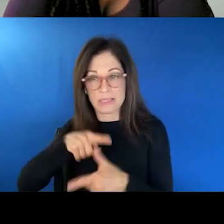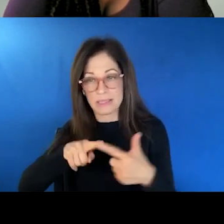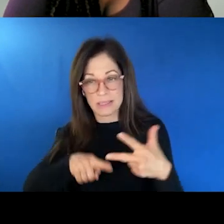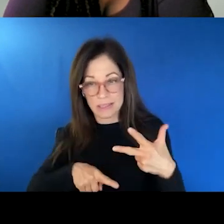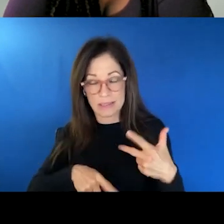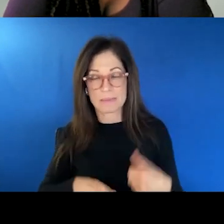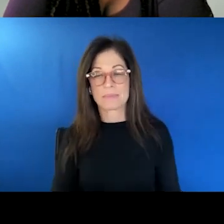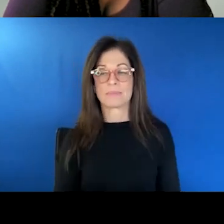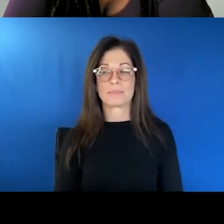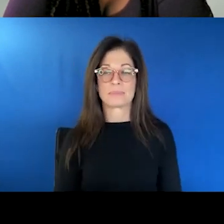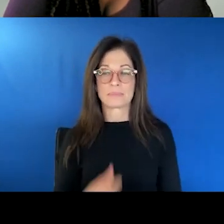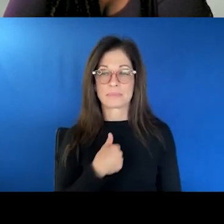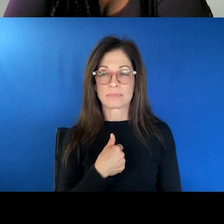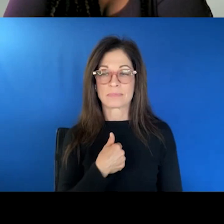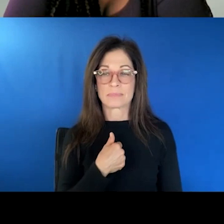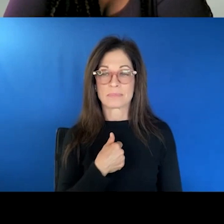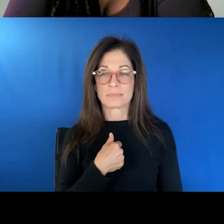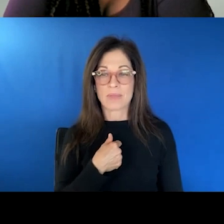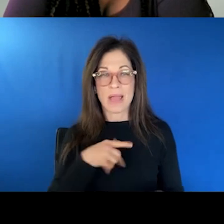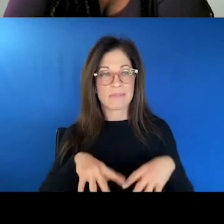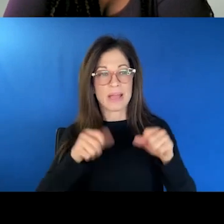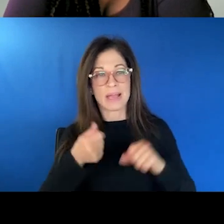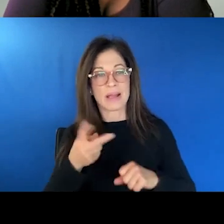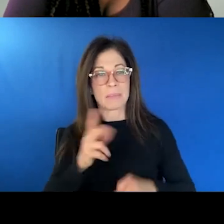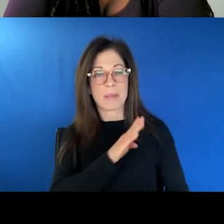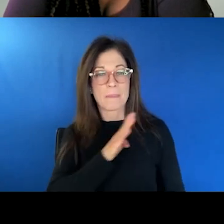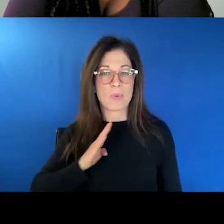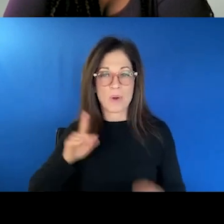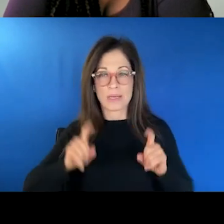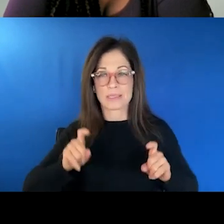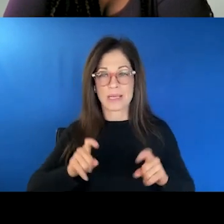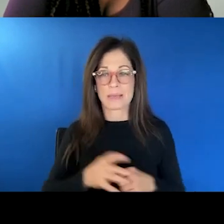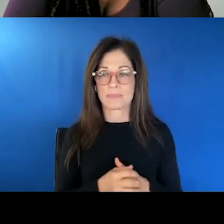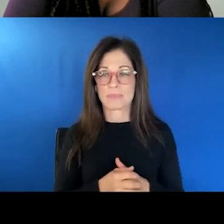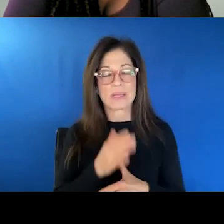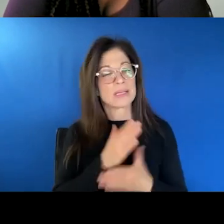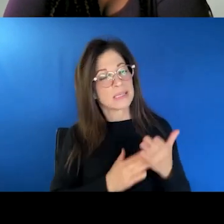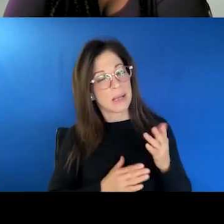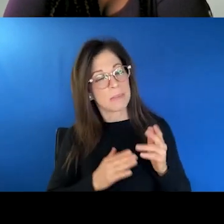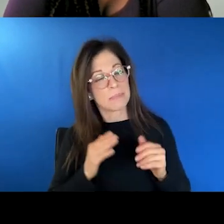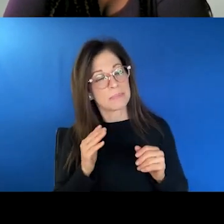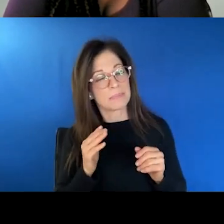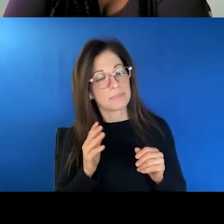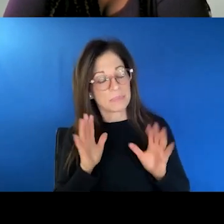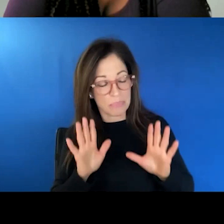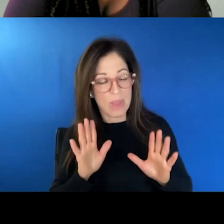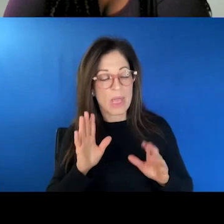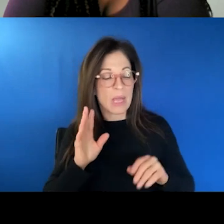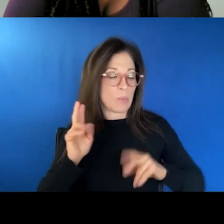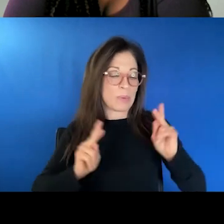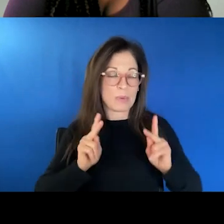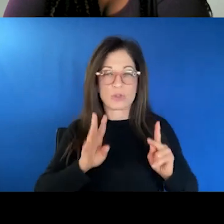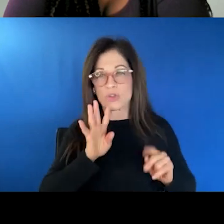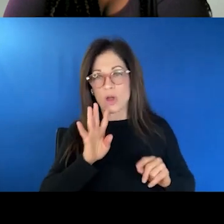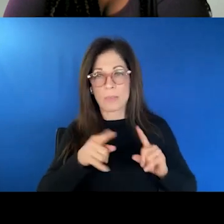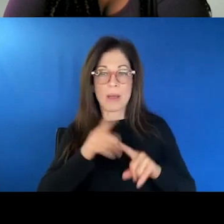um, have taken a couple of board exams and I just, and some people don't always under, when we talk about the bias and tests, people don't,